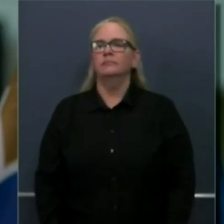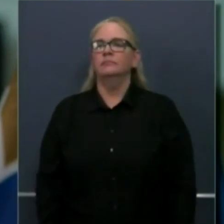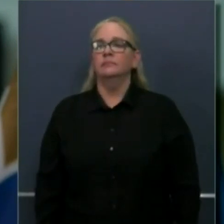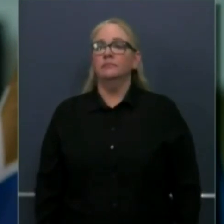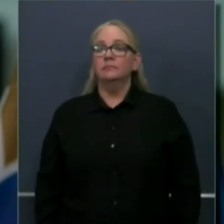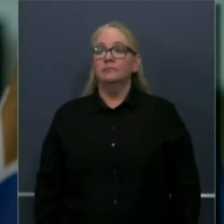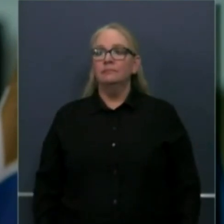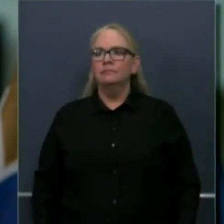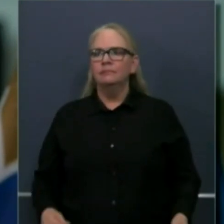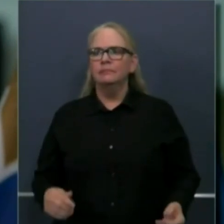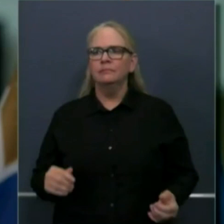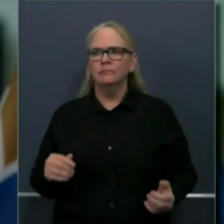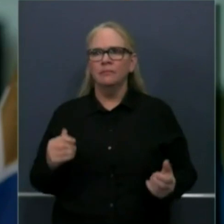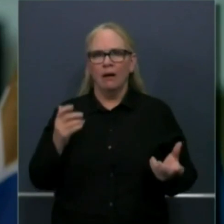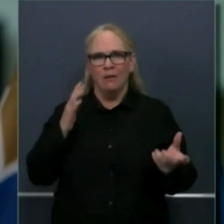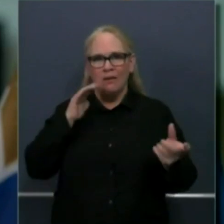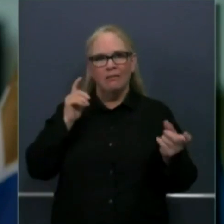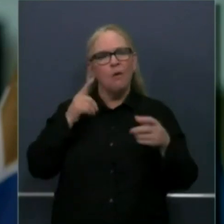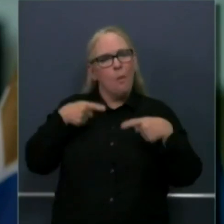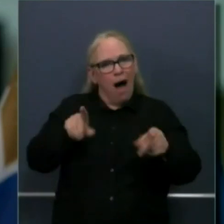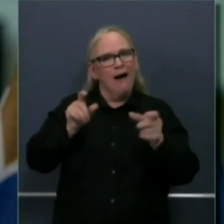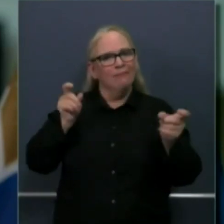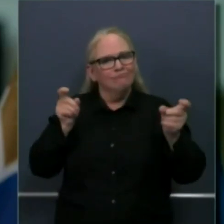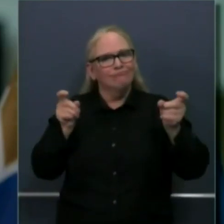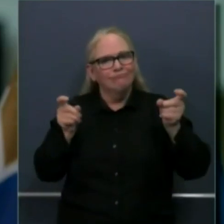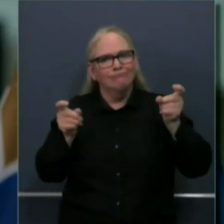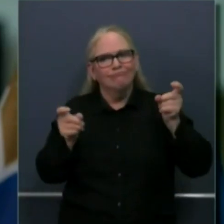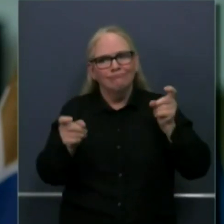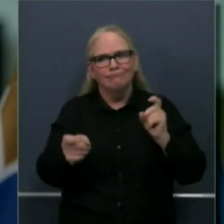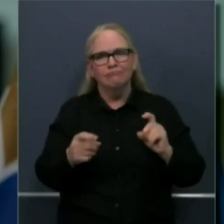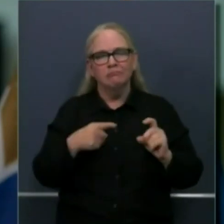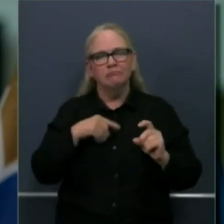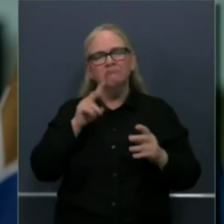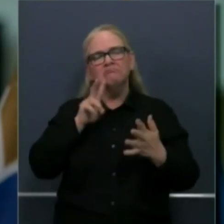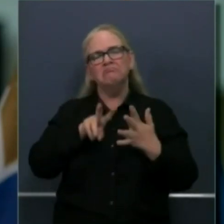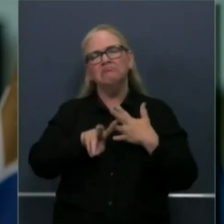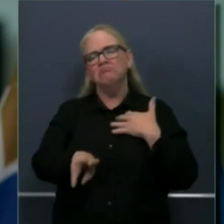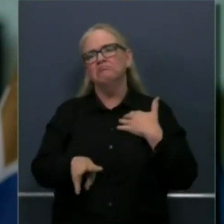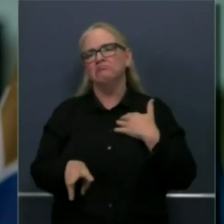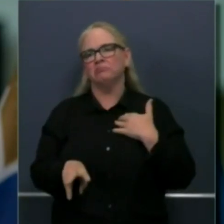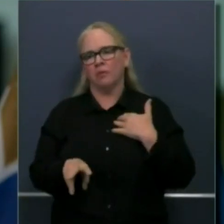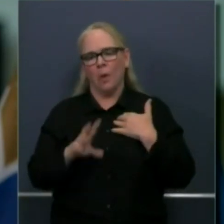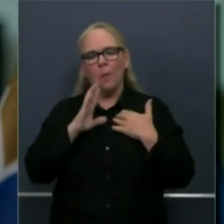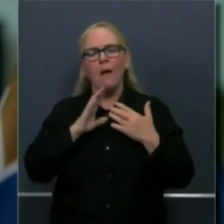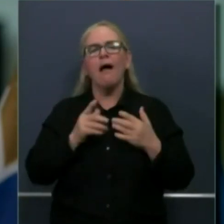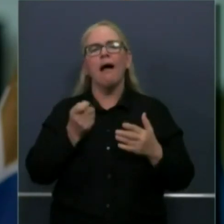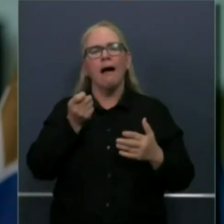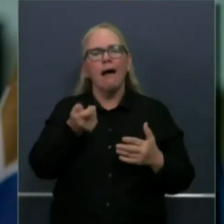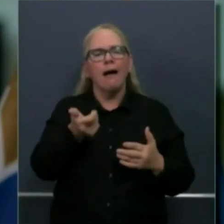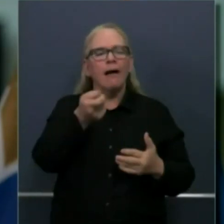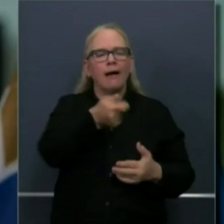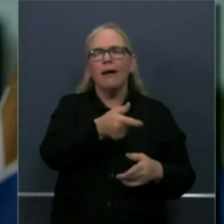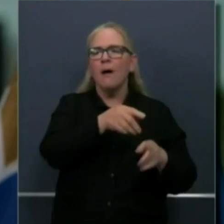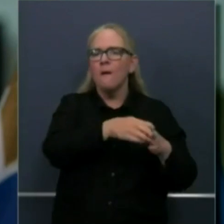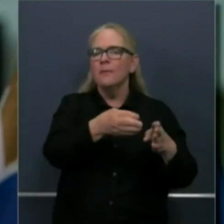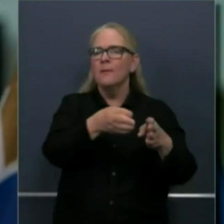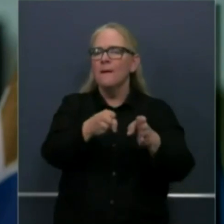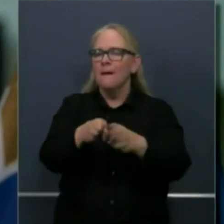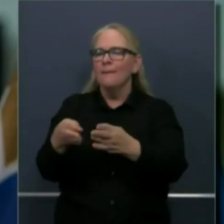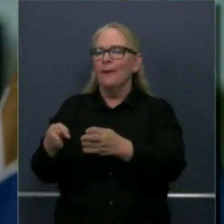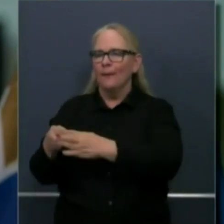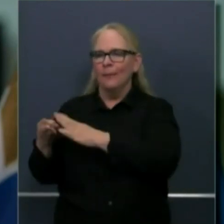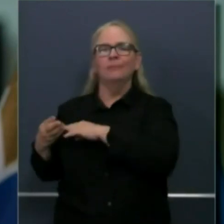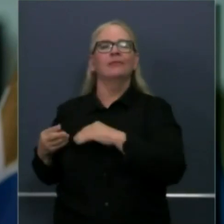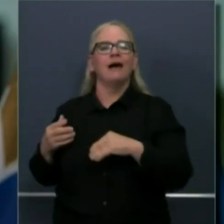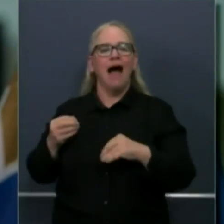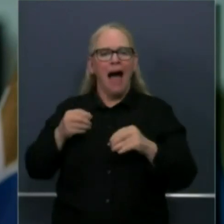modifications that we look forward to making to our stay-at-home order again is our ability to test. say again because we talk about